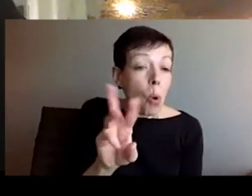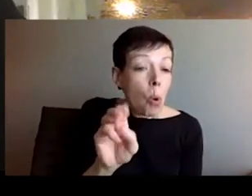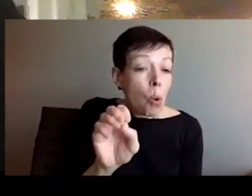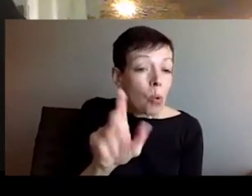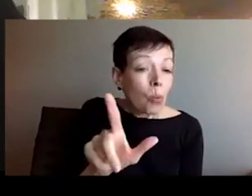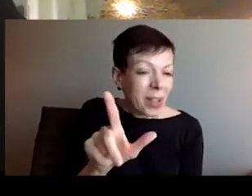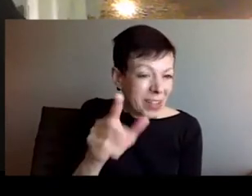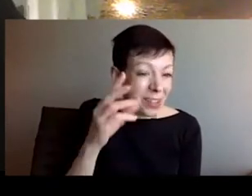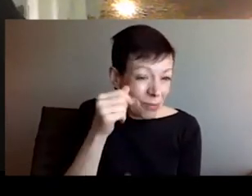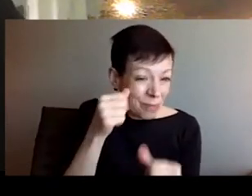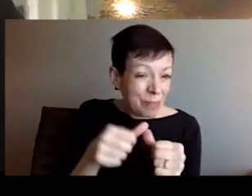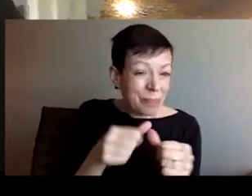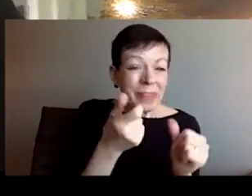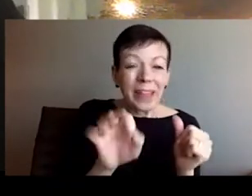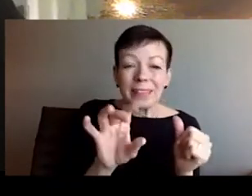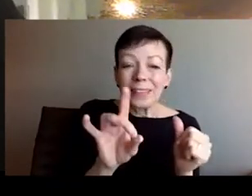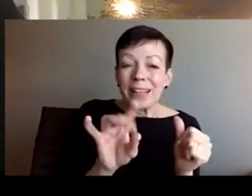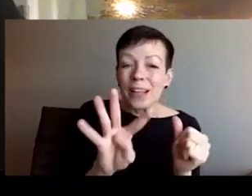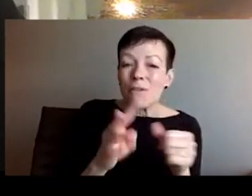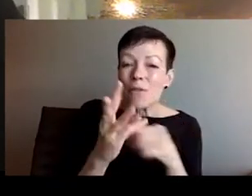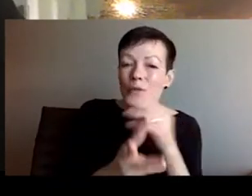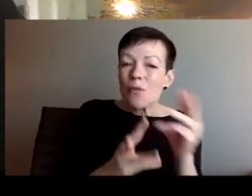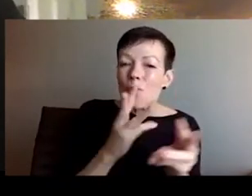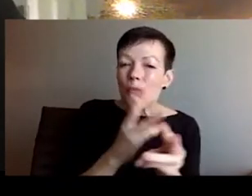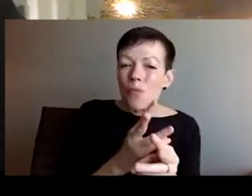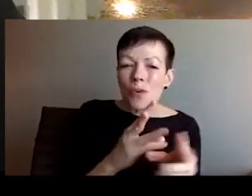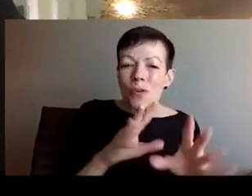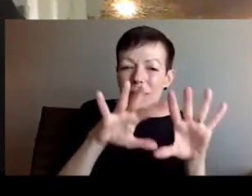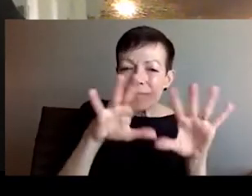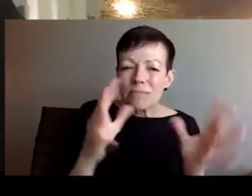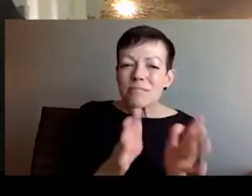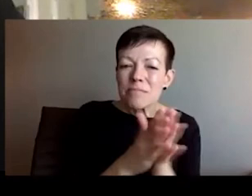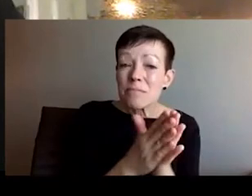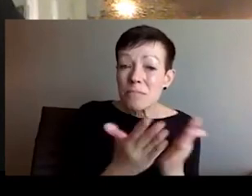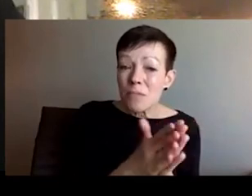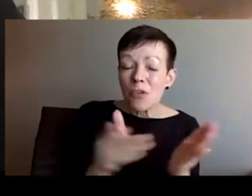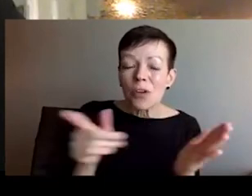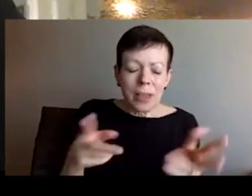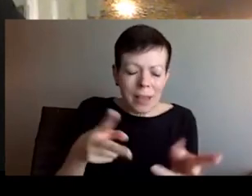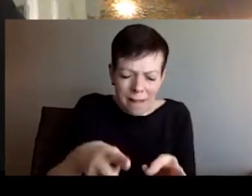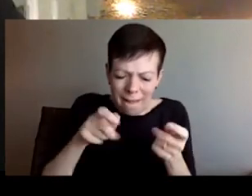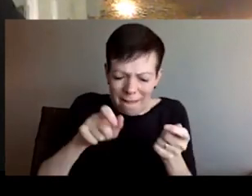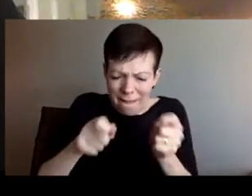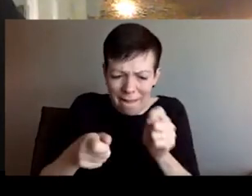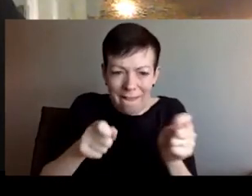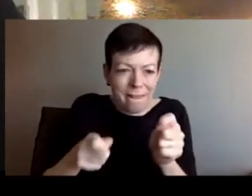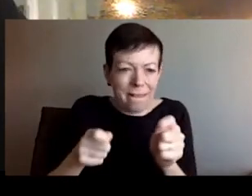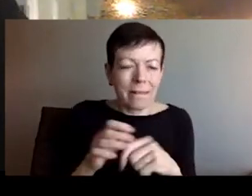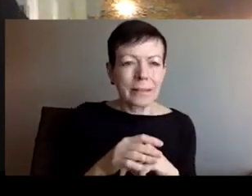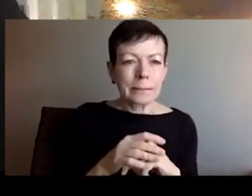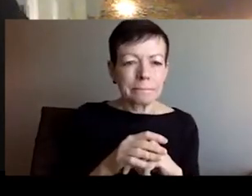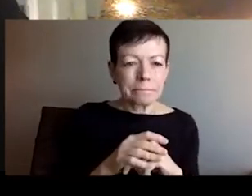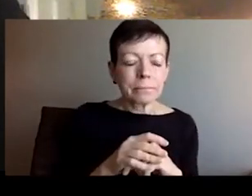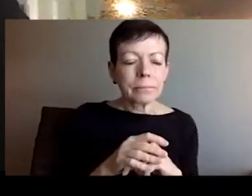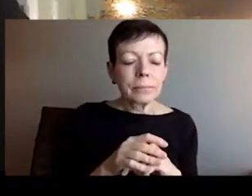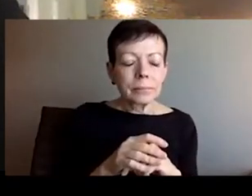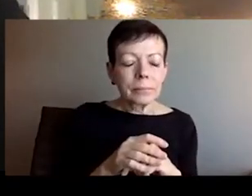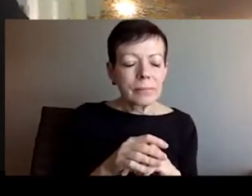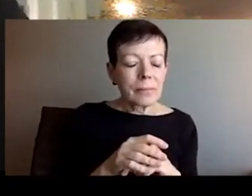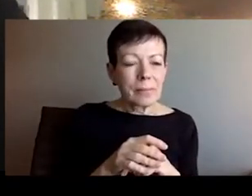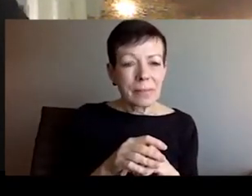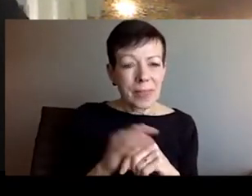understand what they are trying to do, you need to project the opposite meaning,